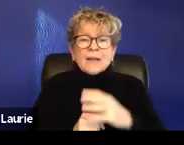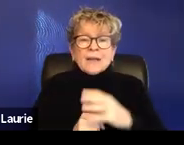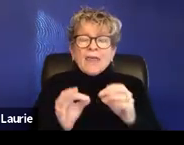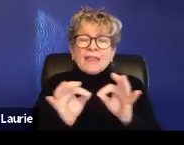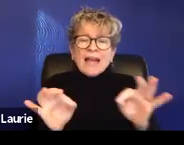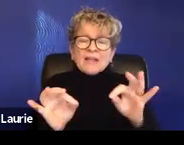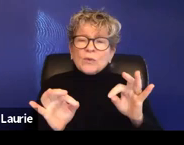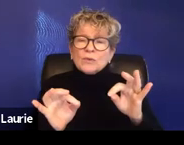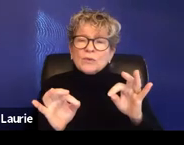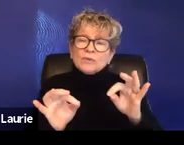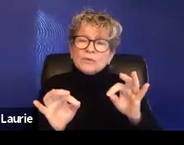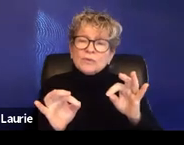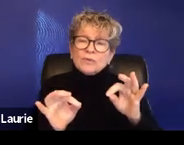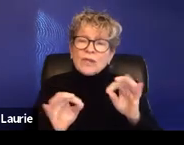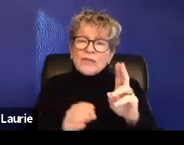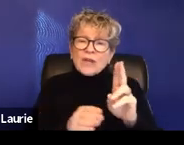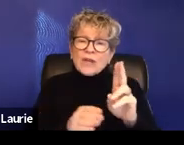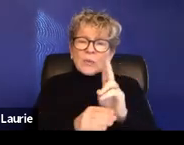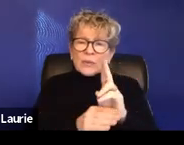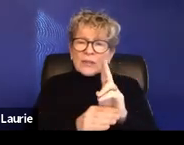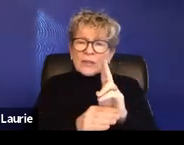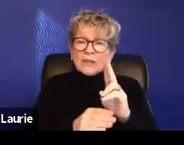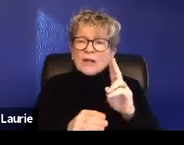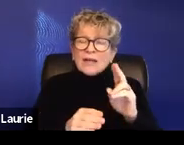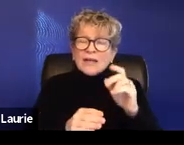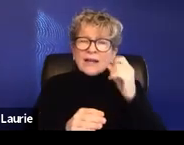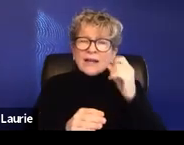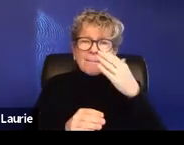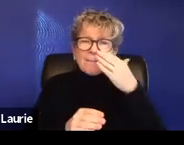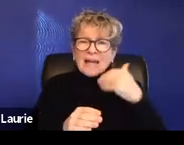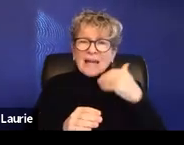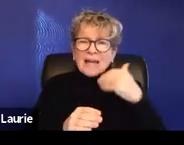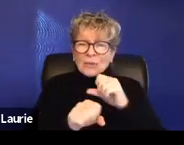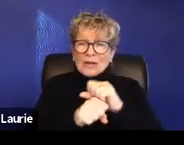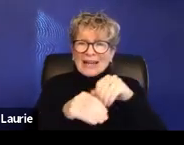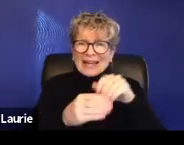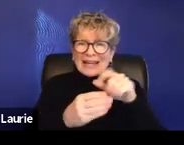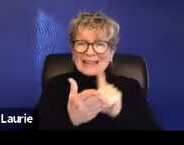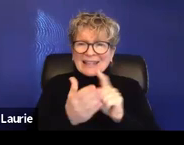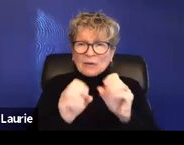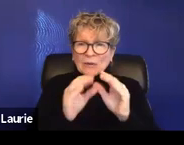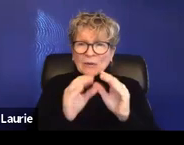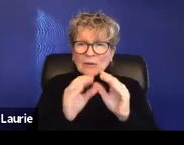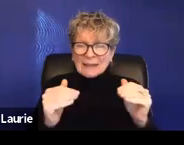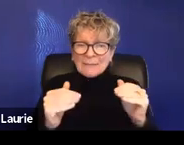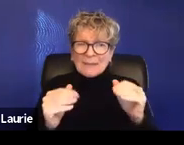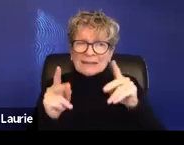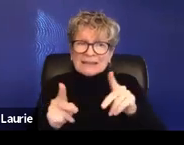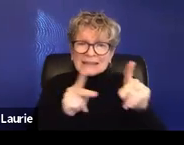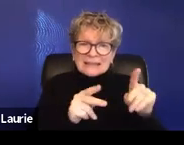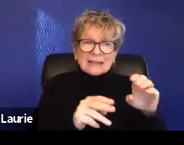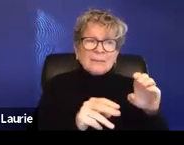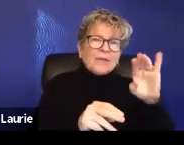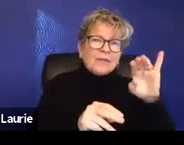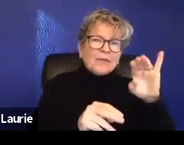advocacy role there, there's so much overlap because you are working in legal systems like the criminal system, like the civil